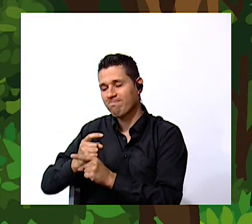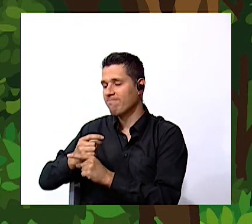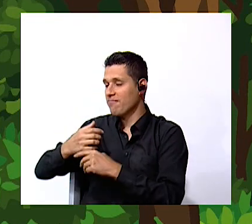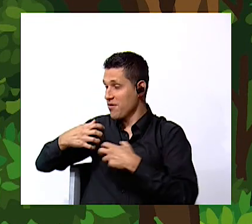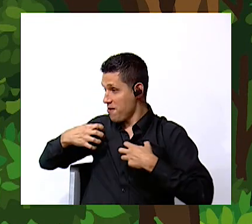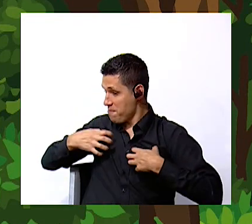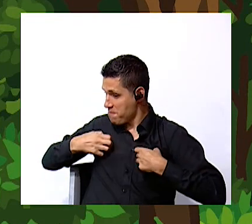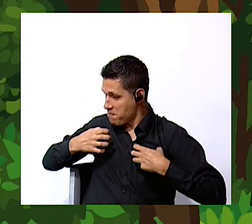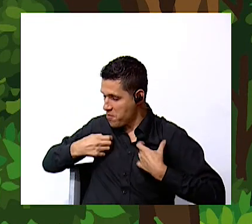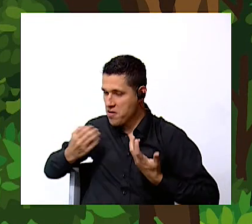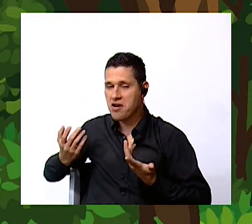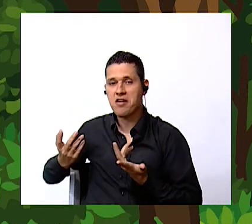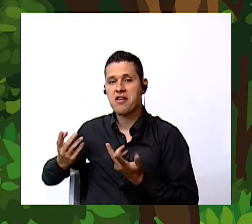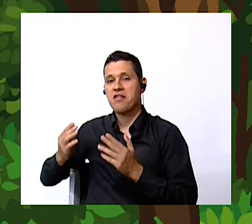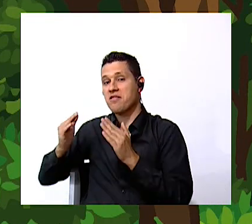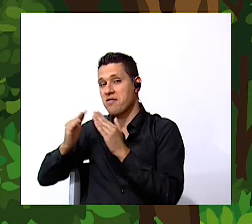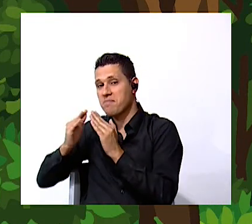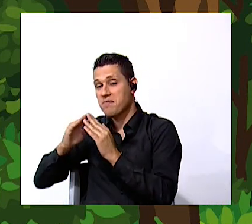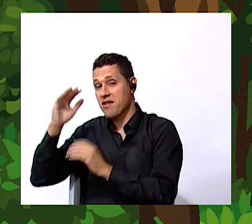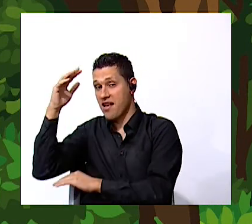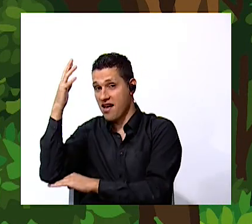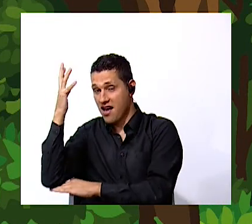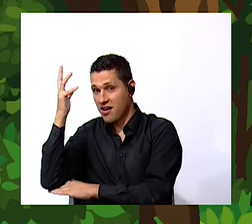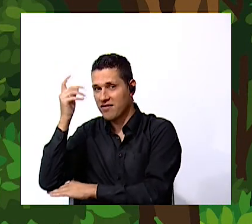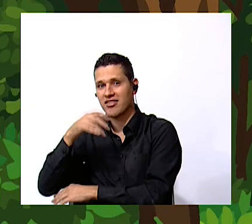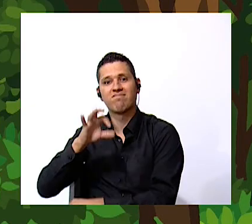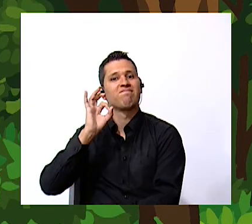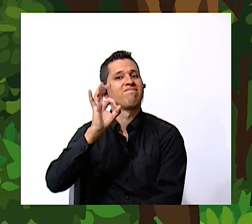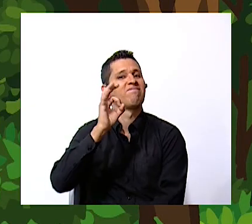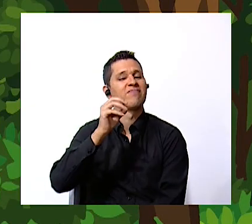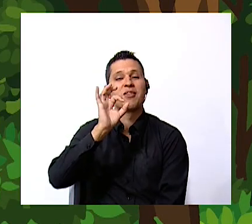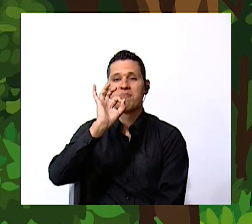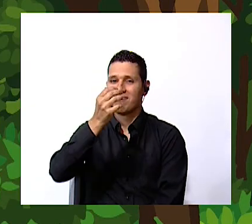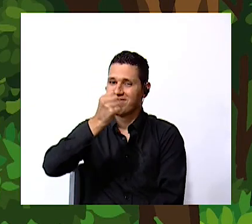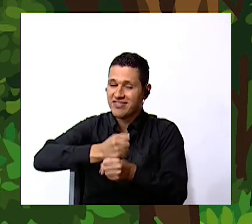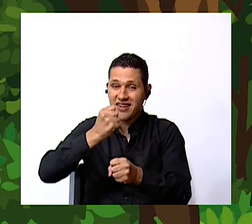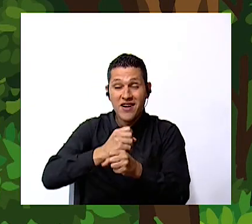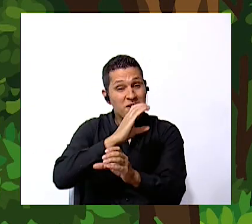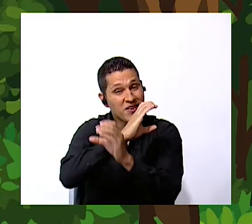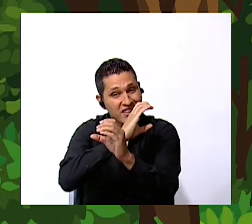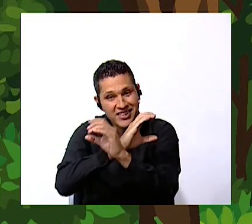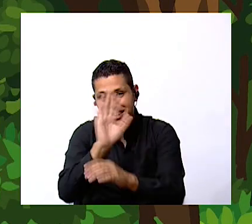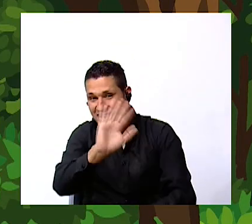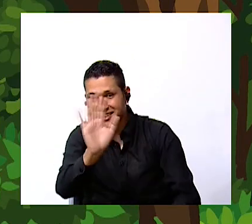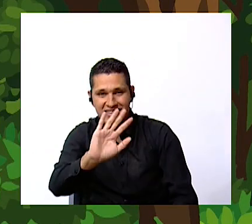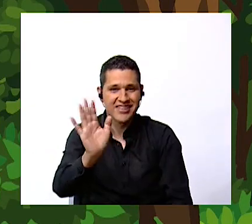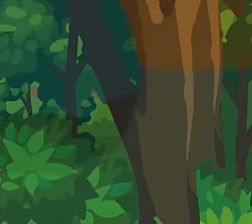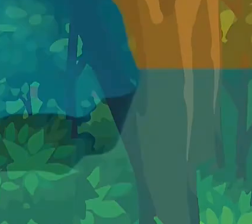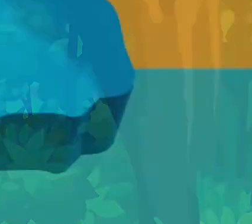a tree okay good job see you take care bye bye bye